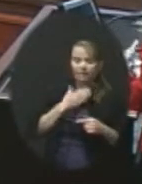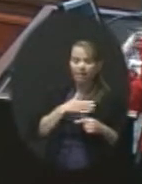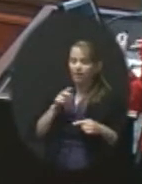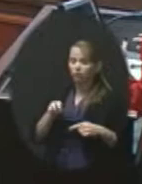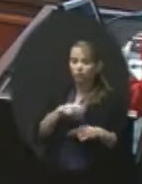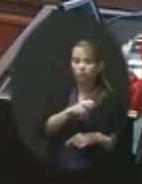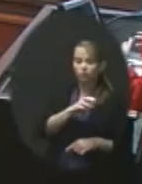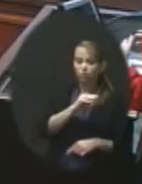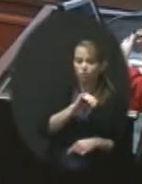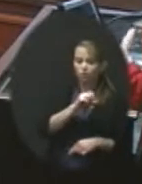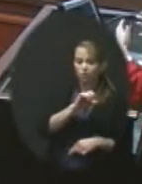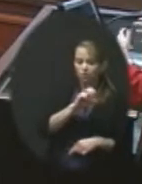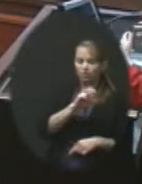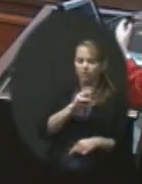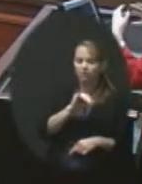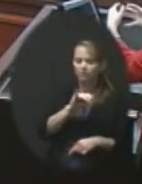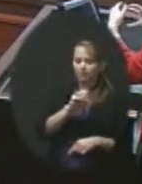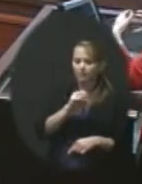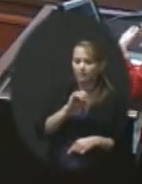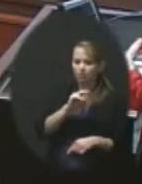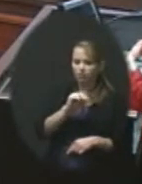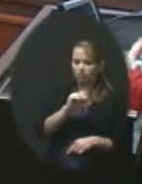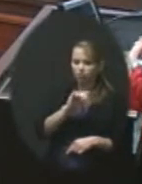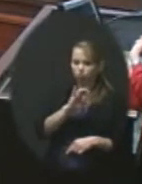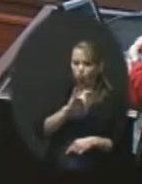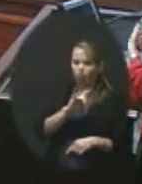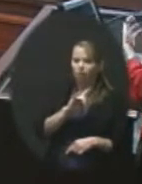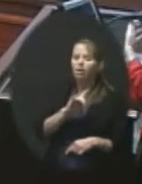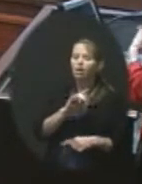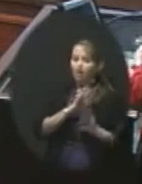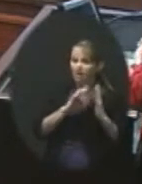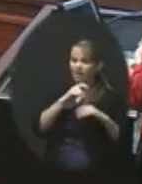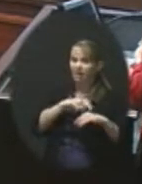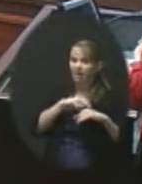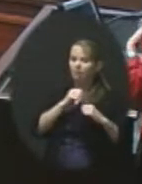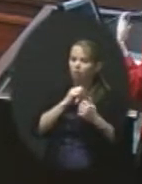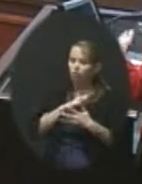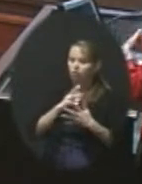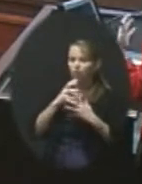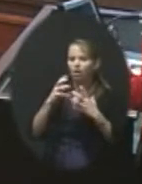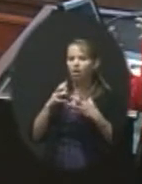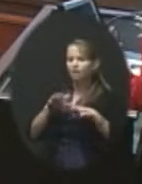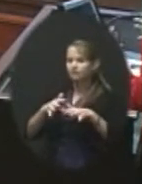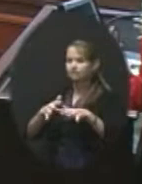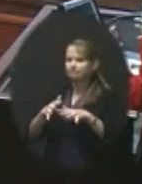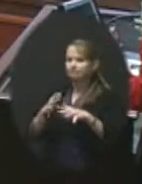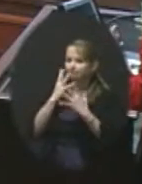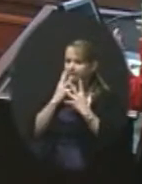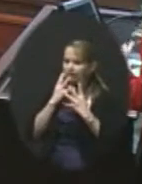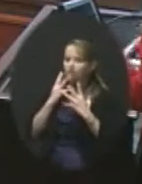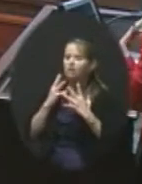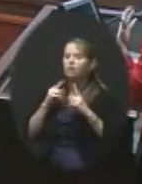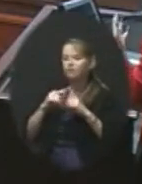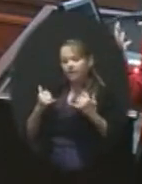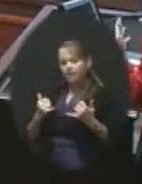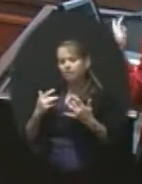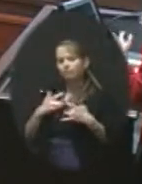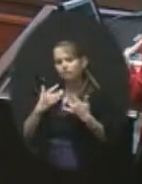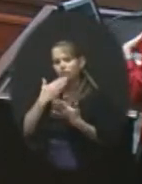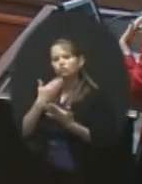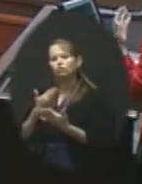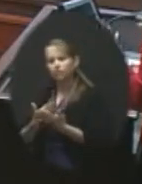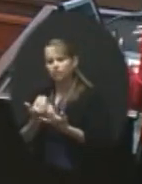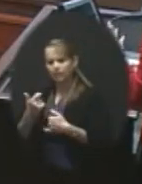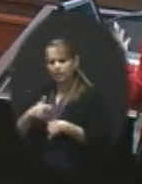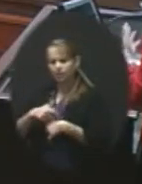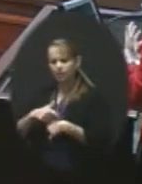at the time caused great angst. And my feedback thus far has been that feels good to them still by the middle school